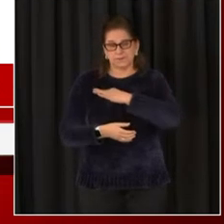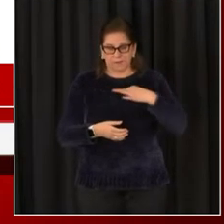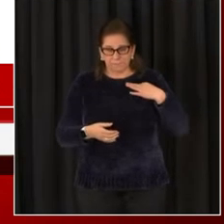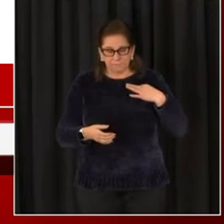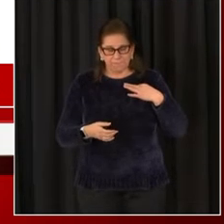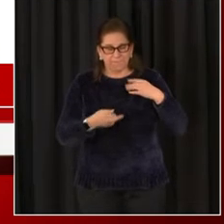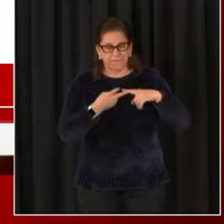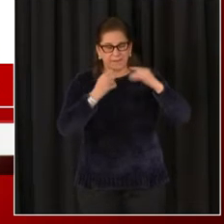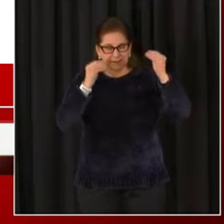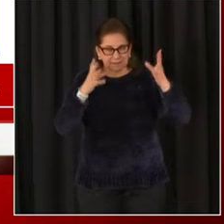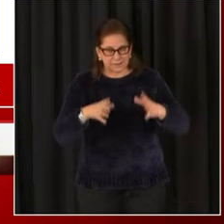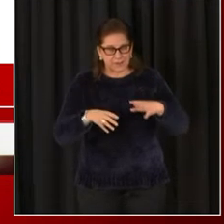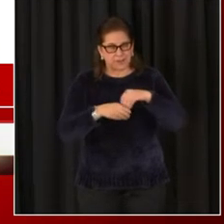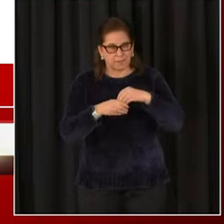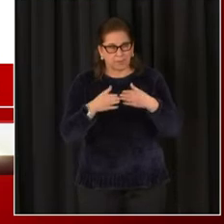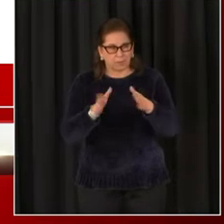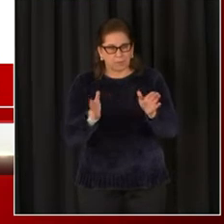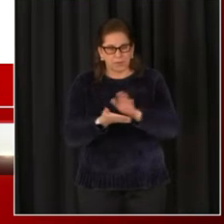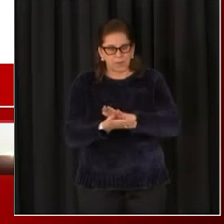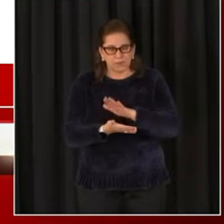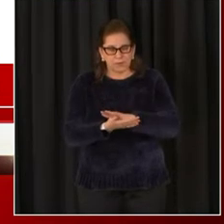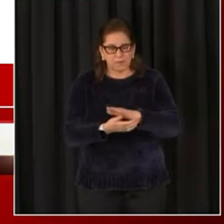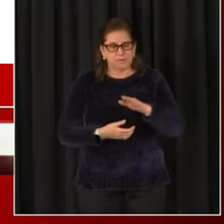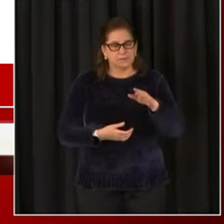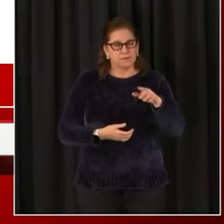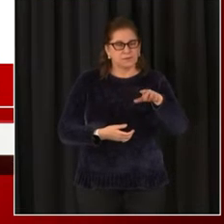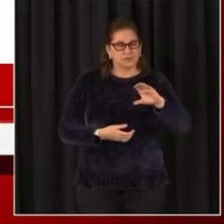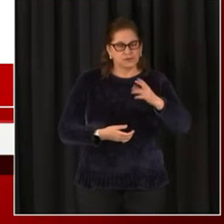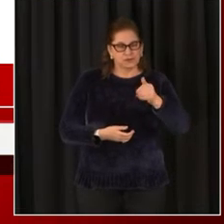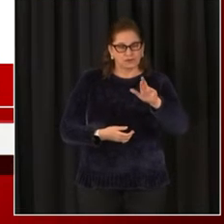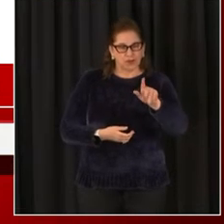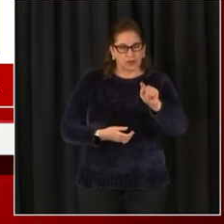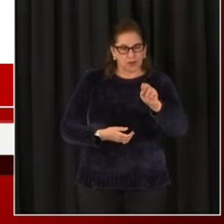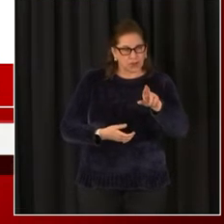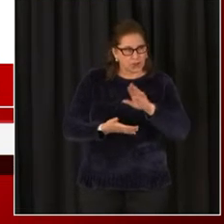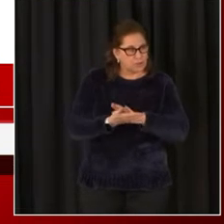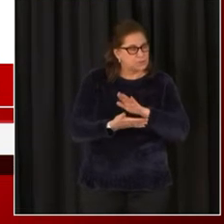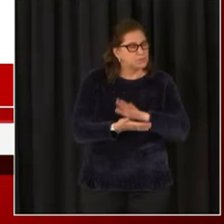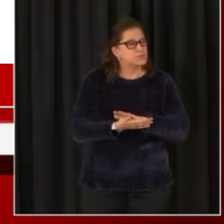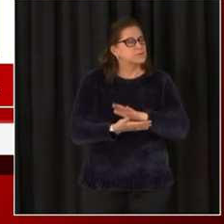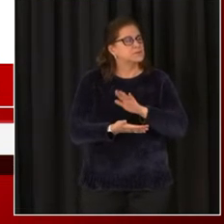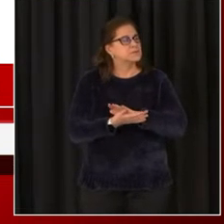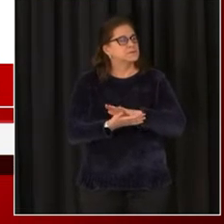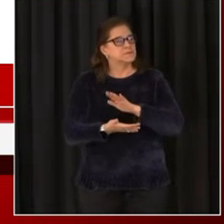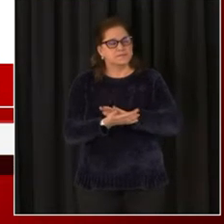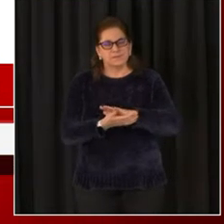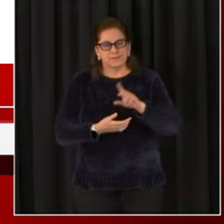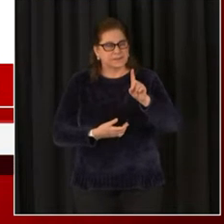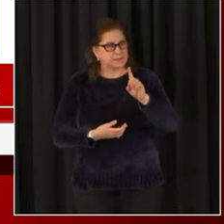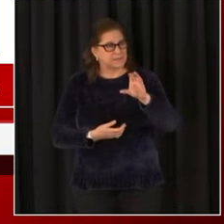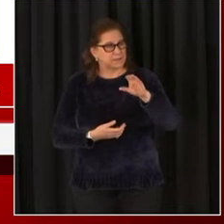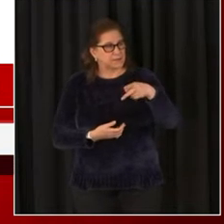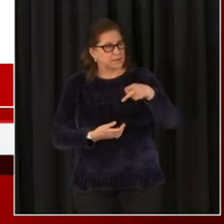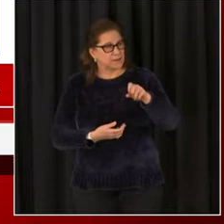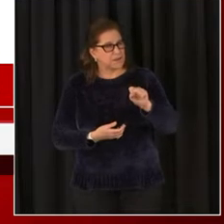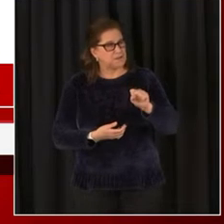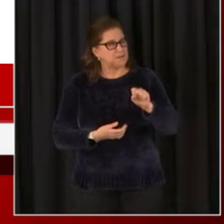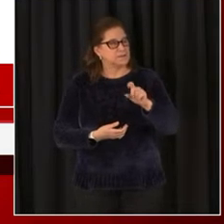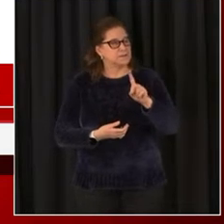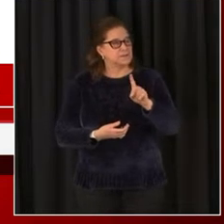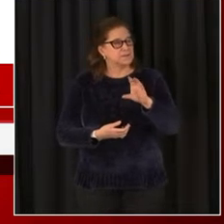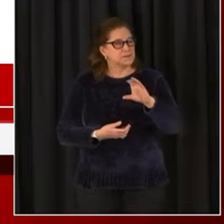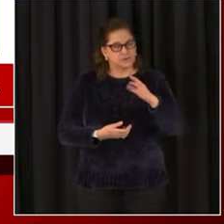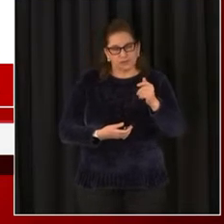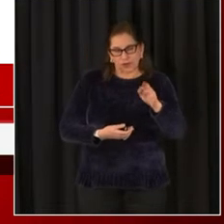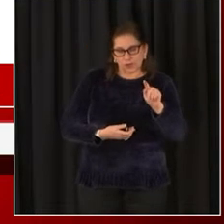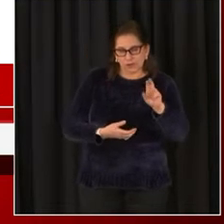.C. public schools and D.C. public charter schools. And so each of those employees, eligible employees, will